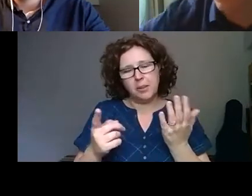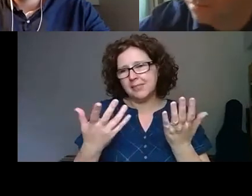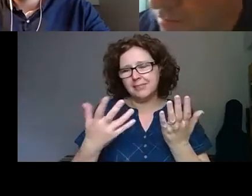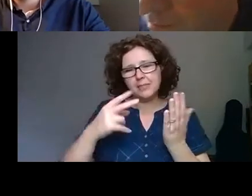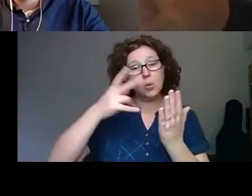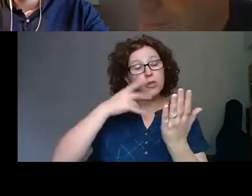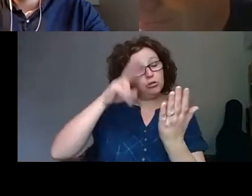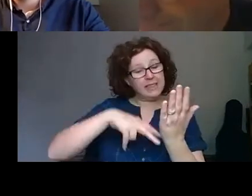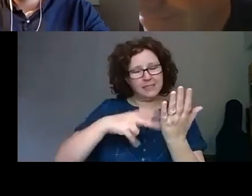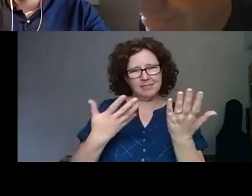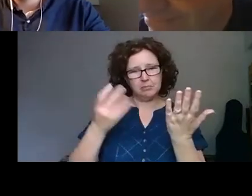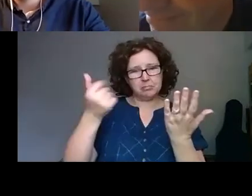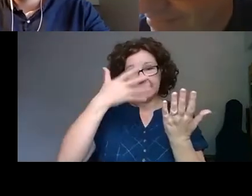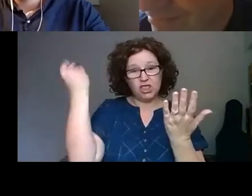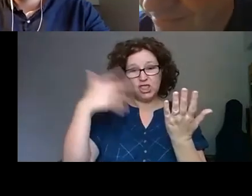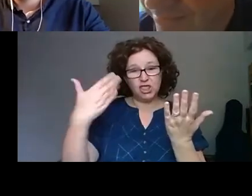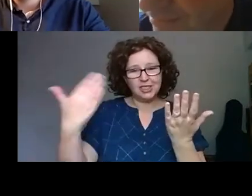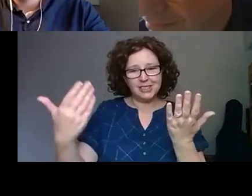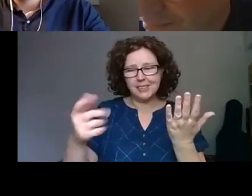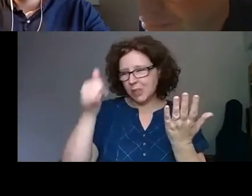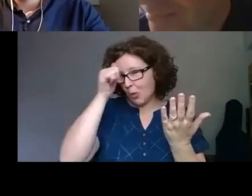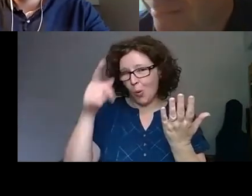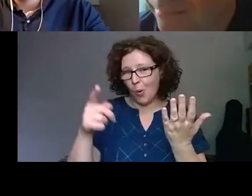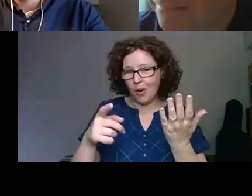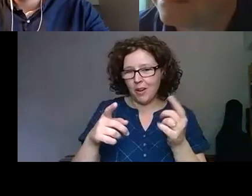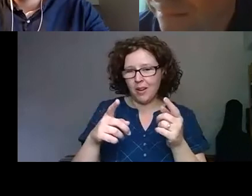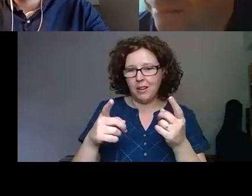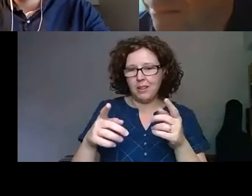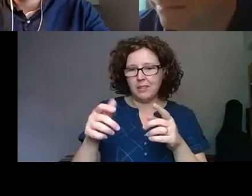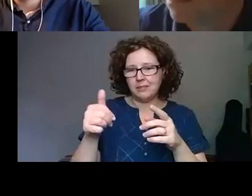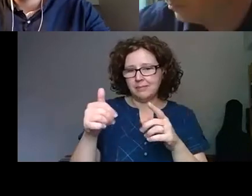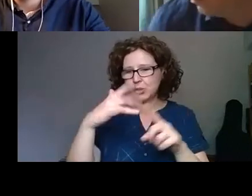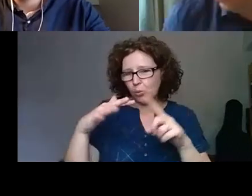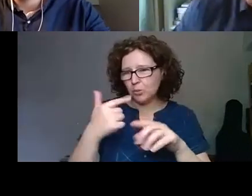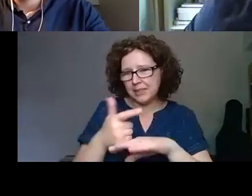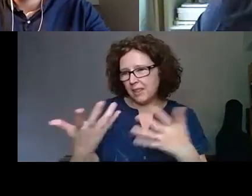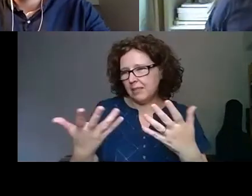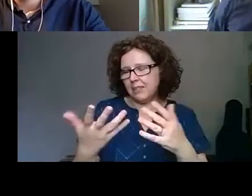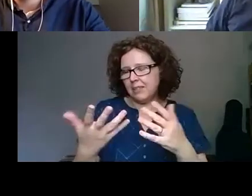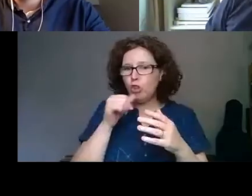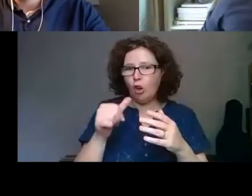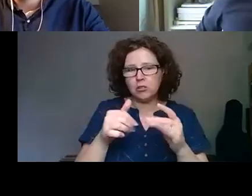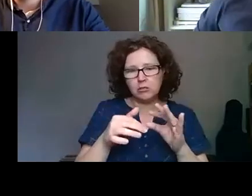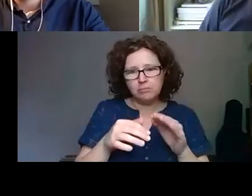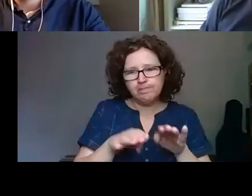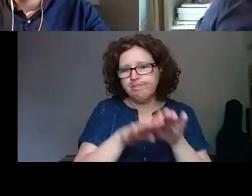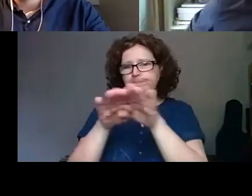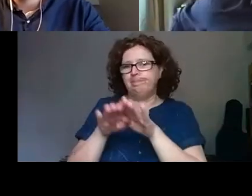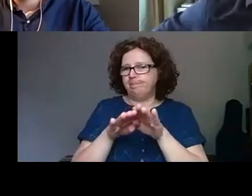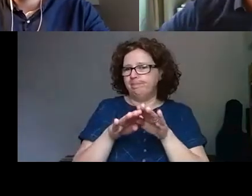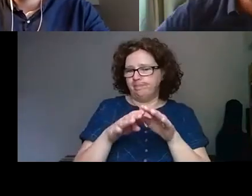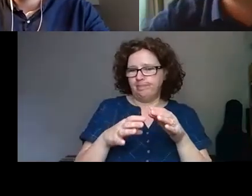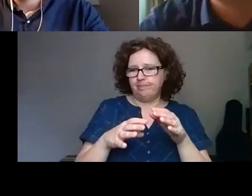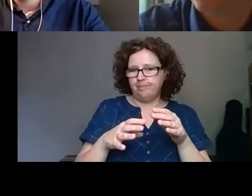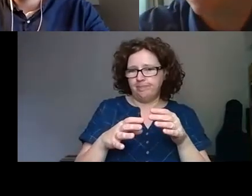fragmented, as everybody will know as, like, social media platform. So now we use the website as a database to keep